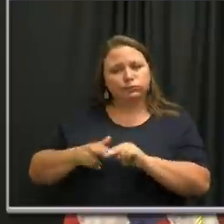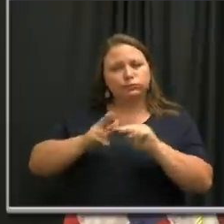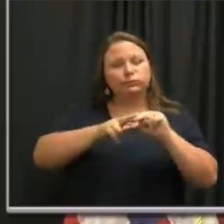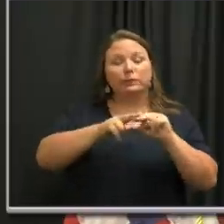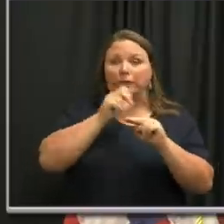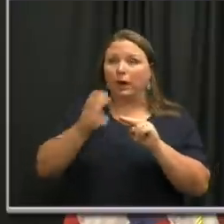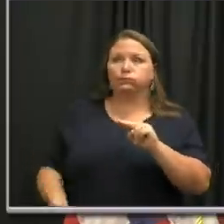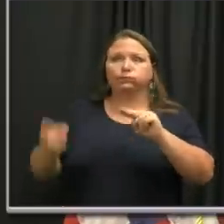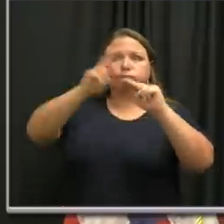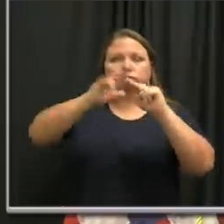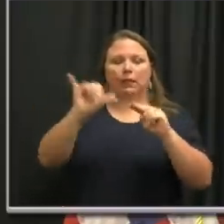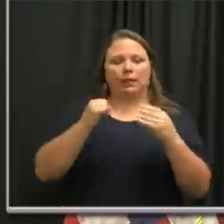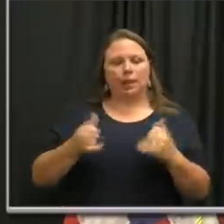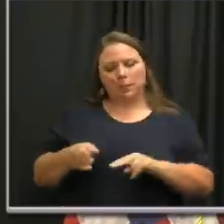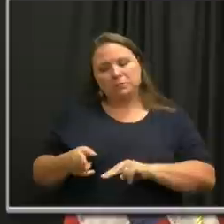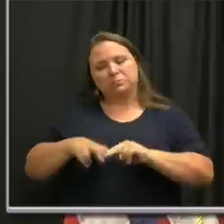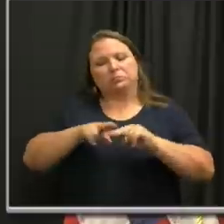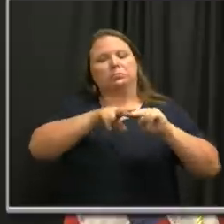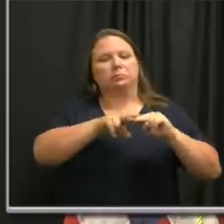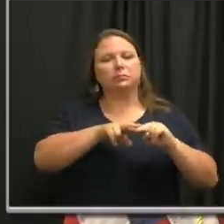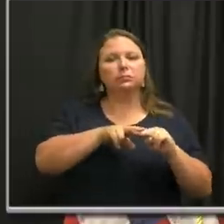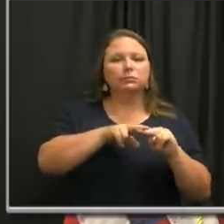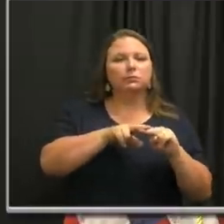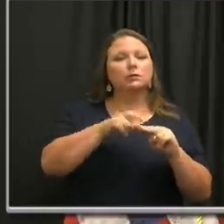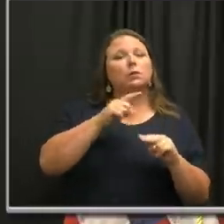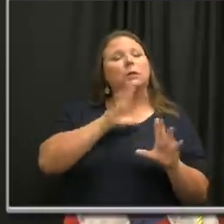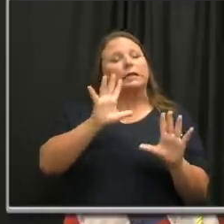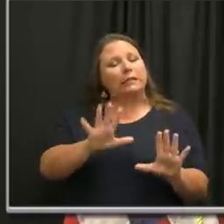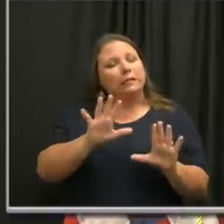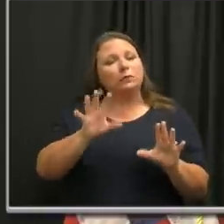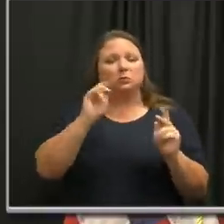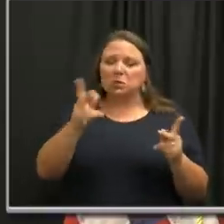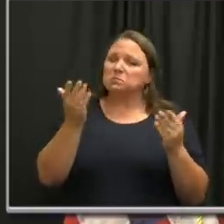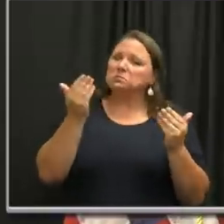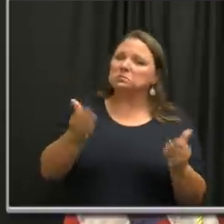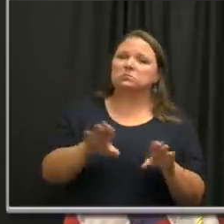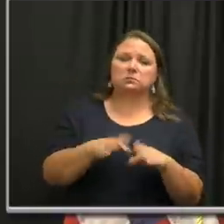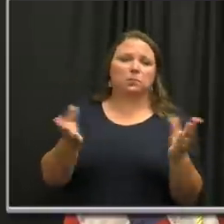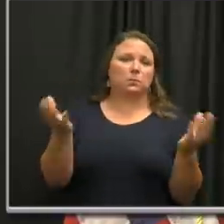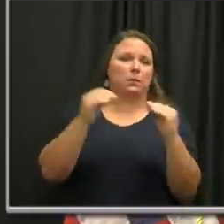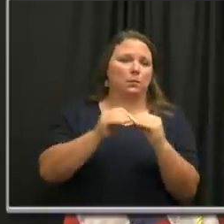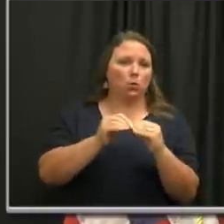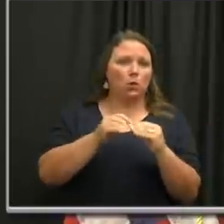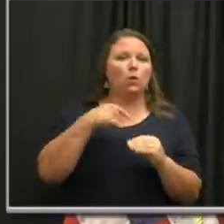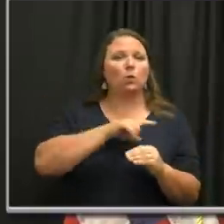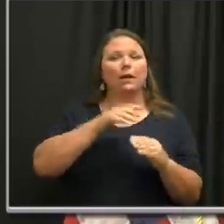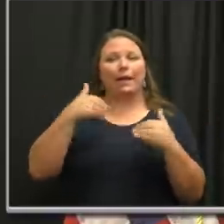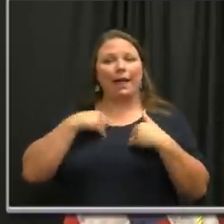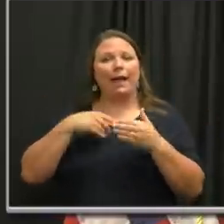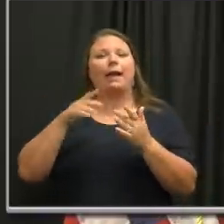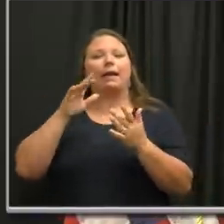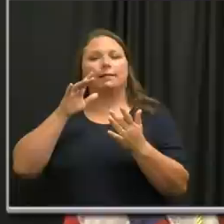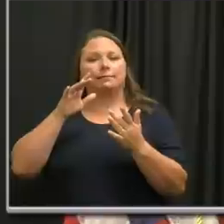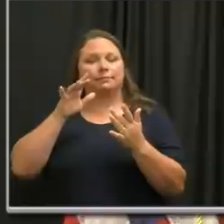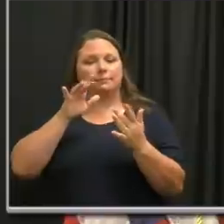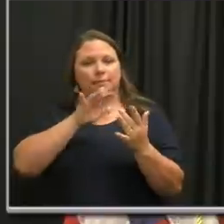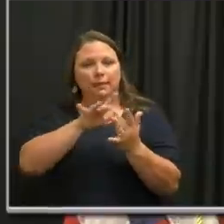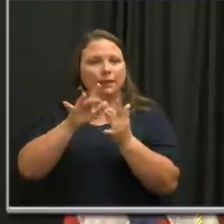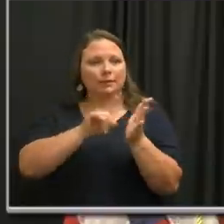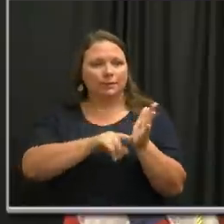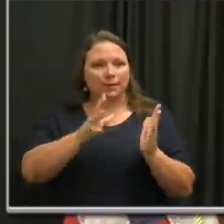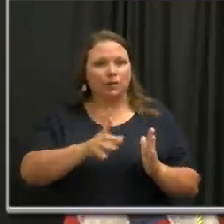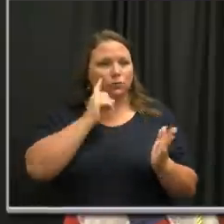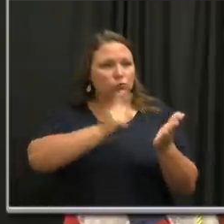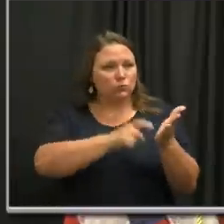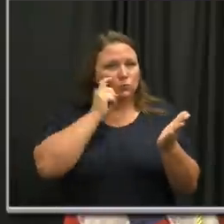percentage were going up now. And, um, we cautiously said, hey, we're moving forward. And, and we had our contact tracing team to quickly recognize if something